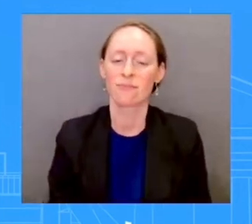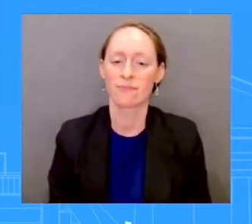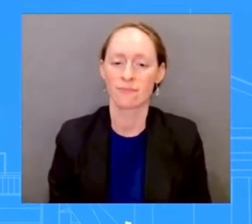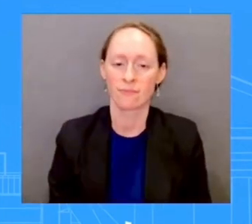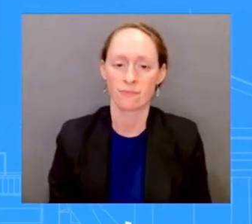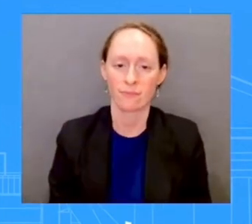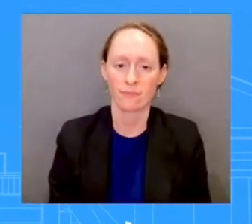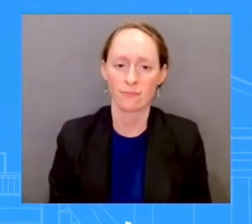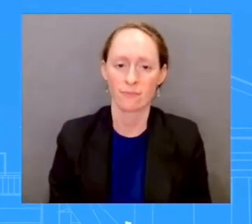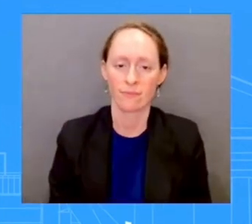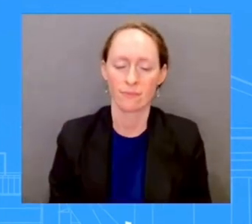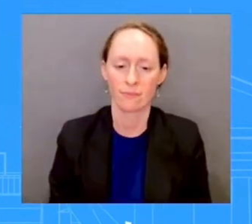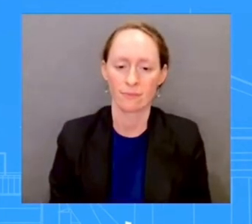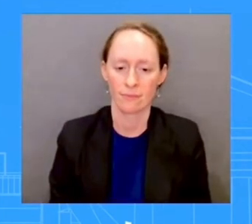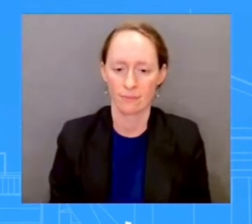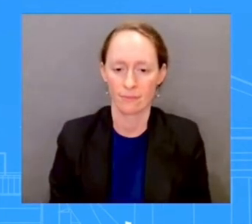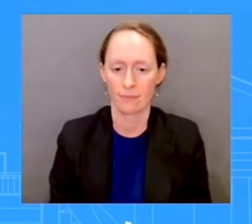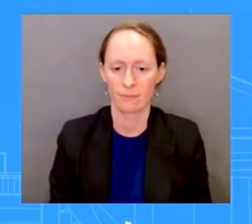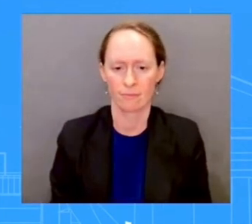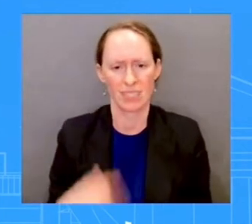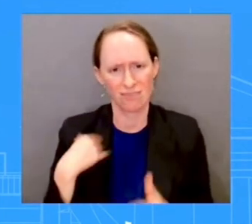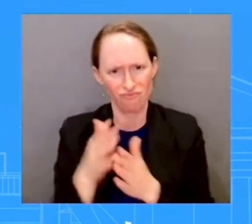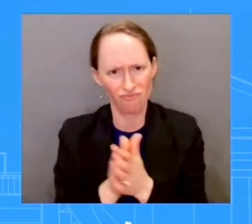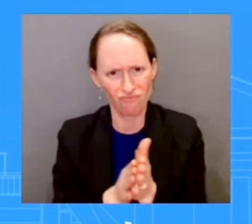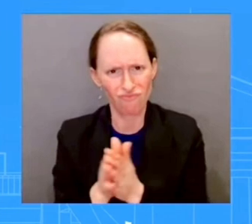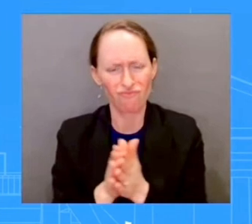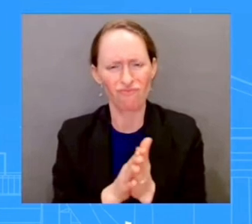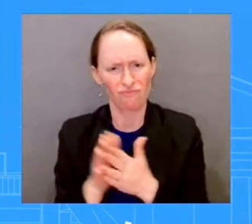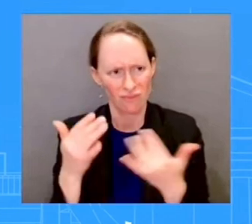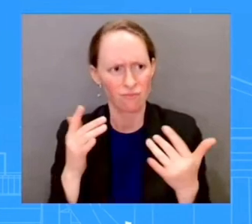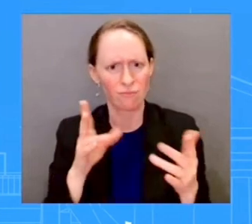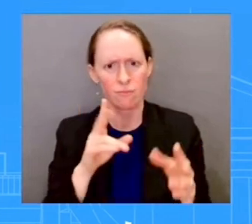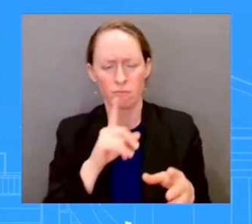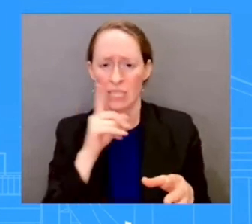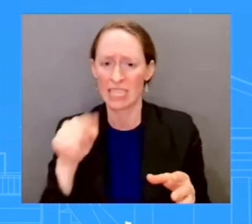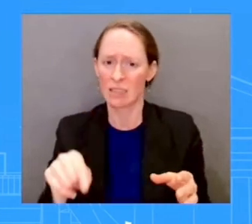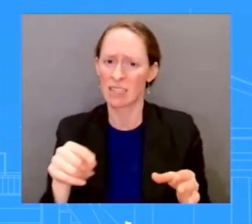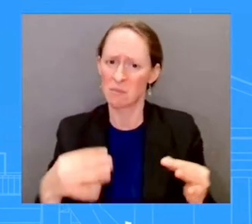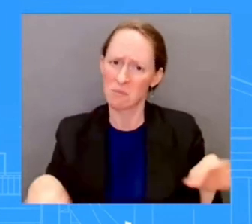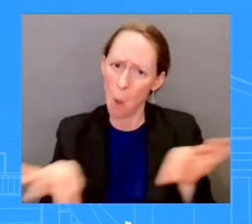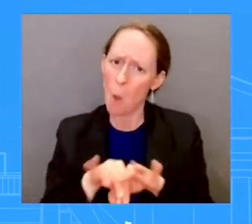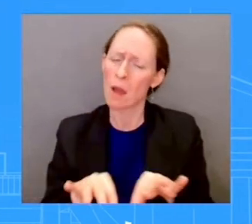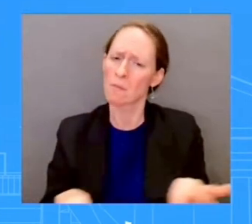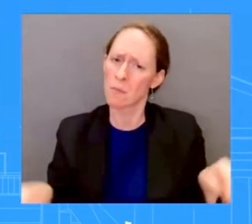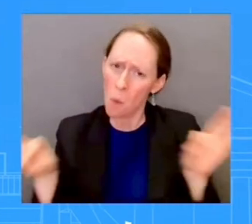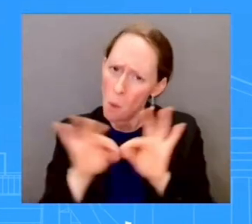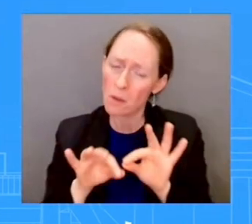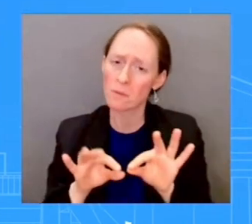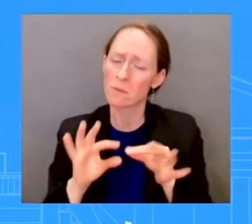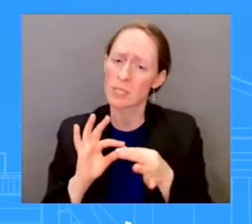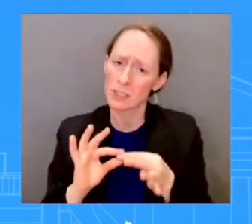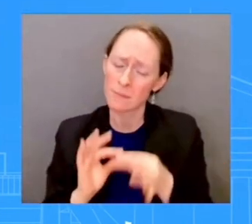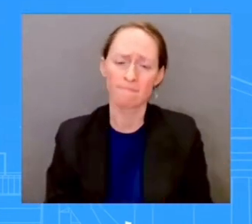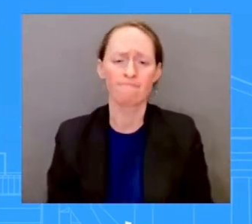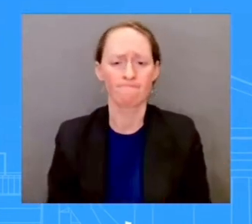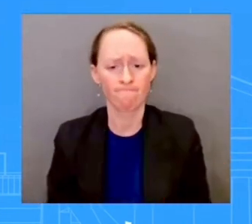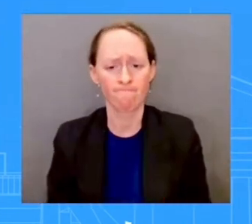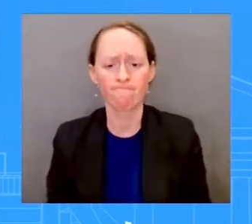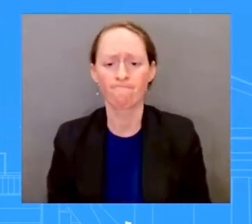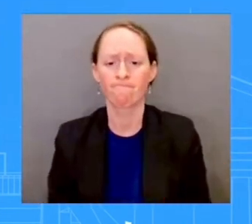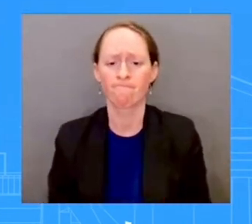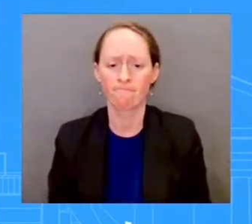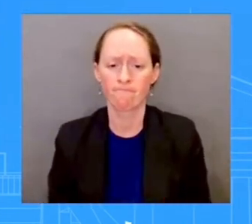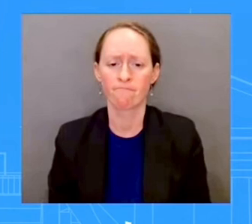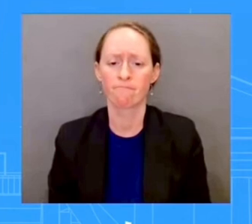and, again, deepening, deepening those important, critical relationships that the President has been leading on since the beginning of his administration. Go ahead,